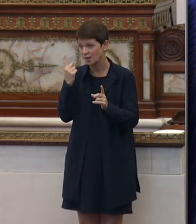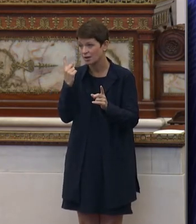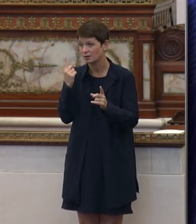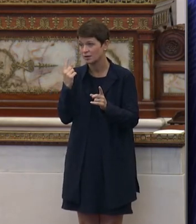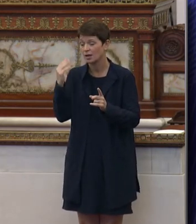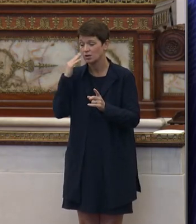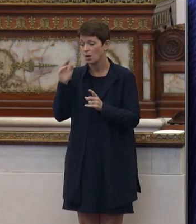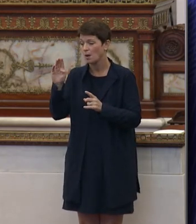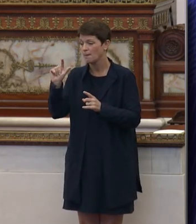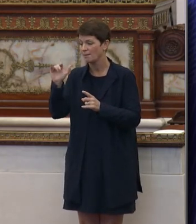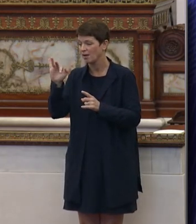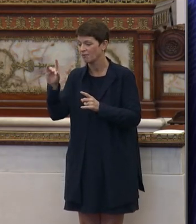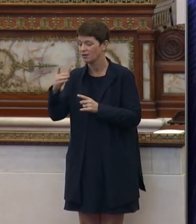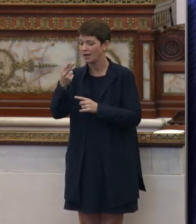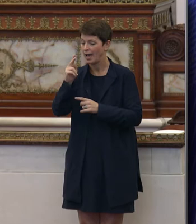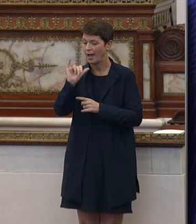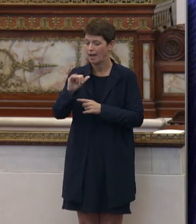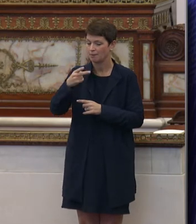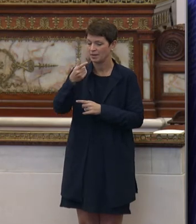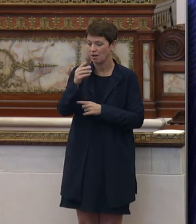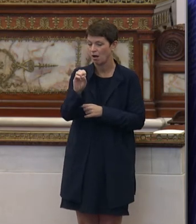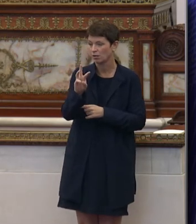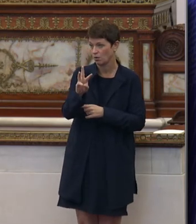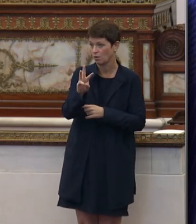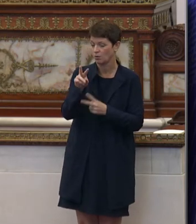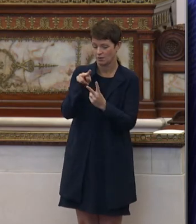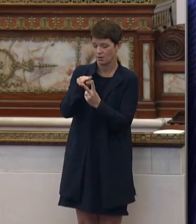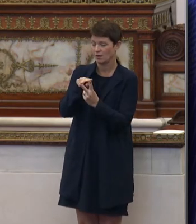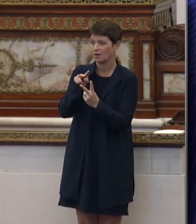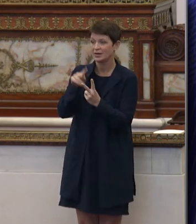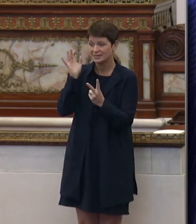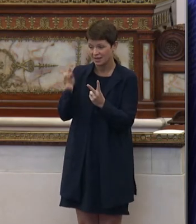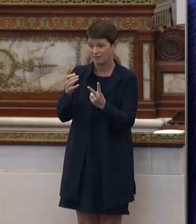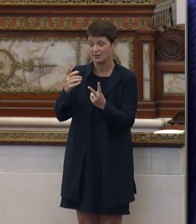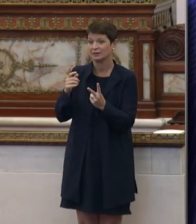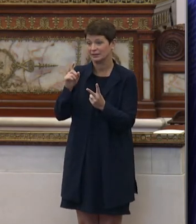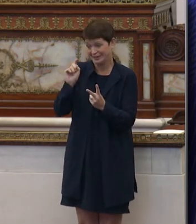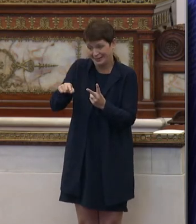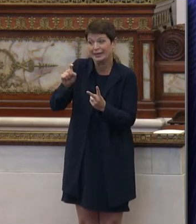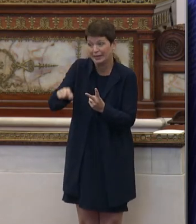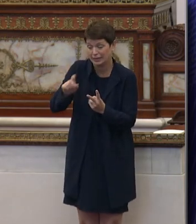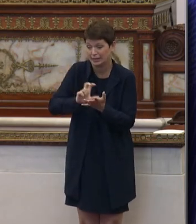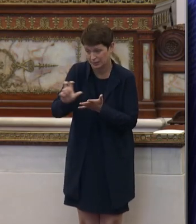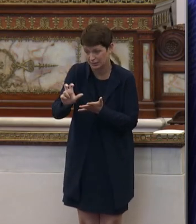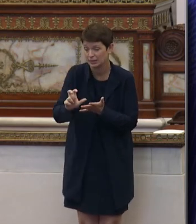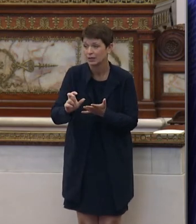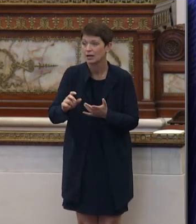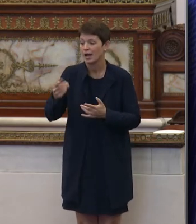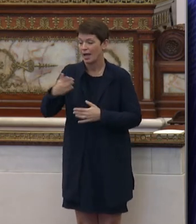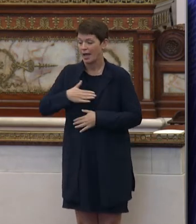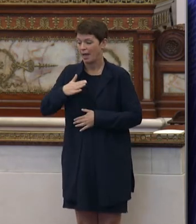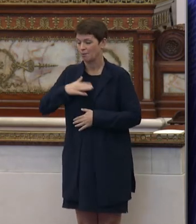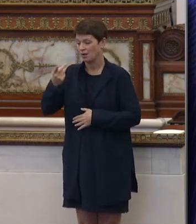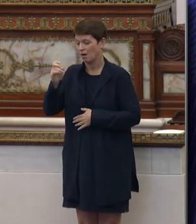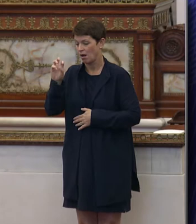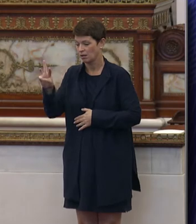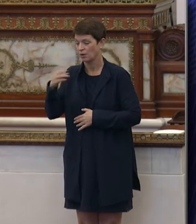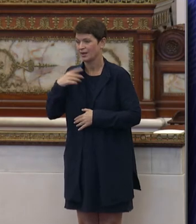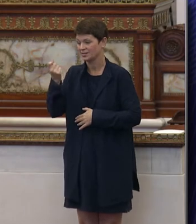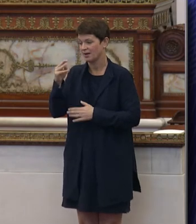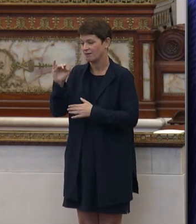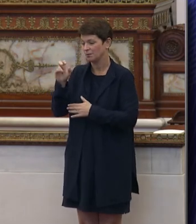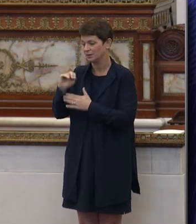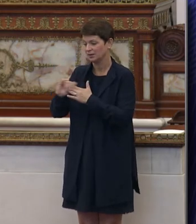both Bellfield and Happy Hollow certainly do have need. Happy Hollow currently has, I believe, $11 million